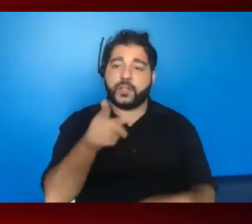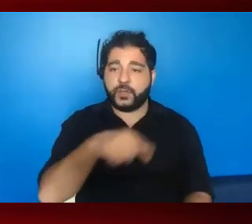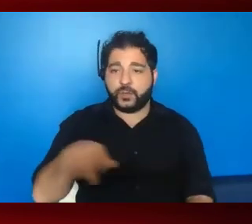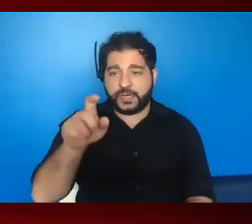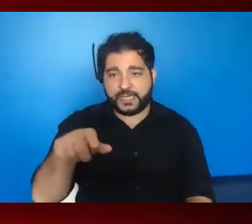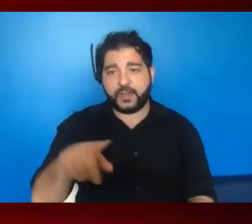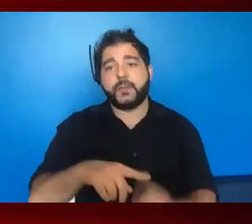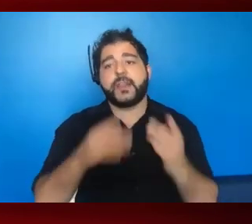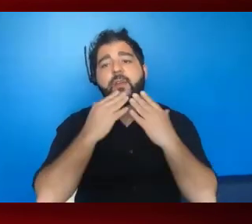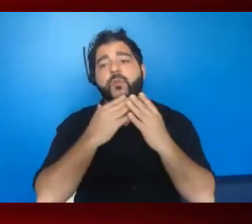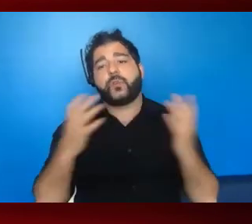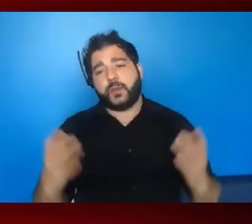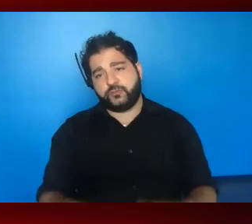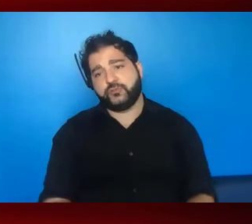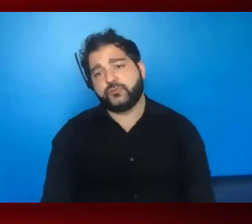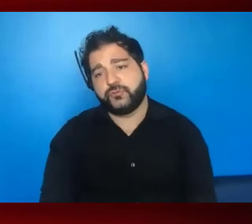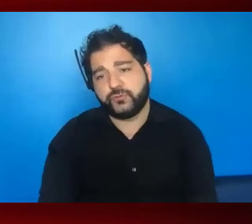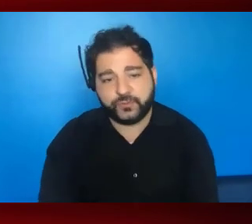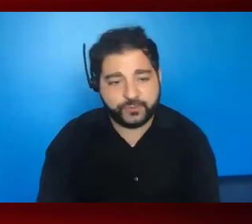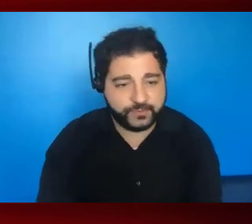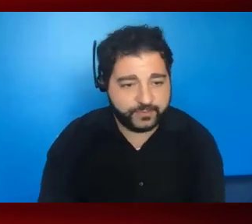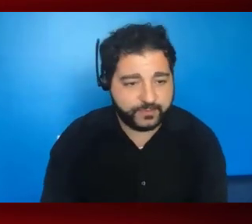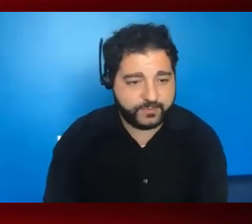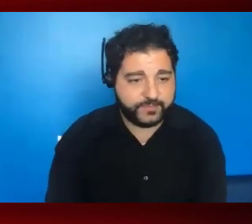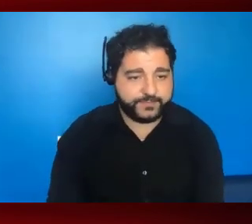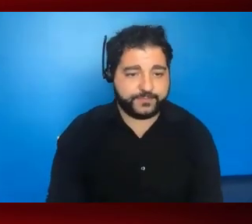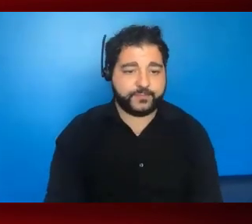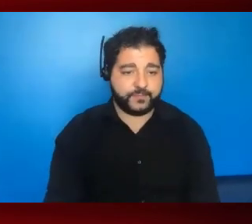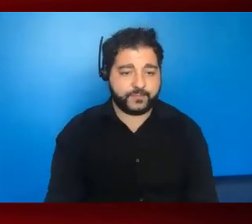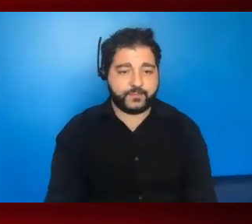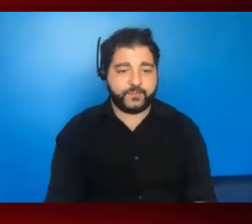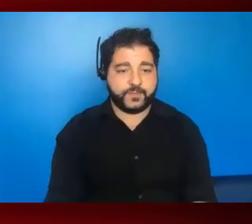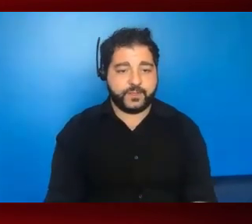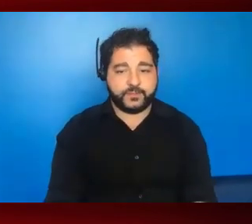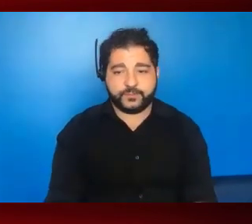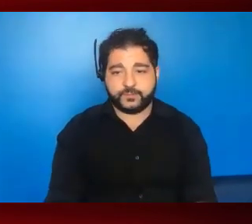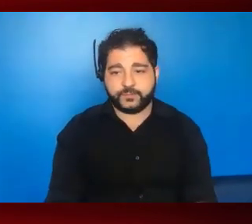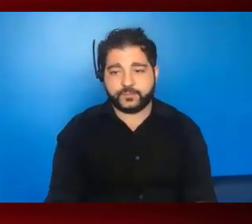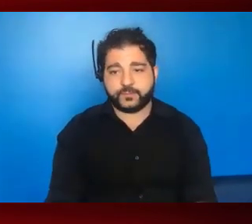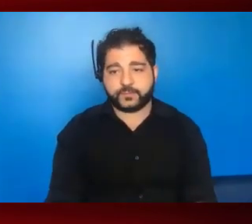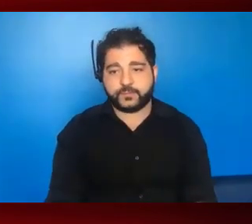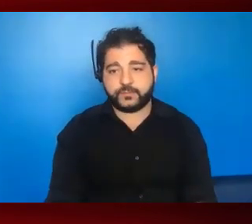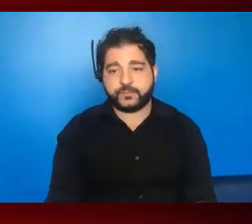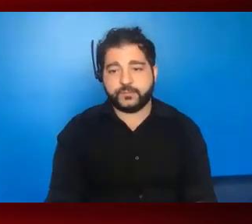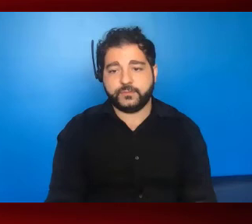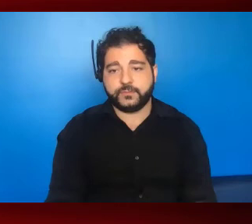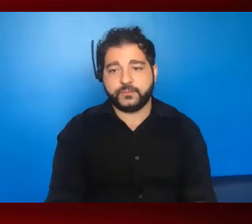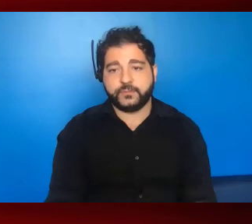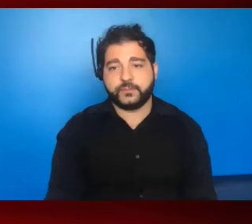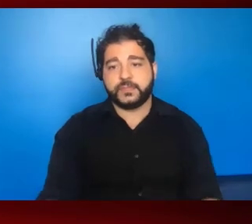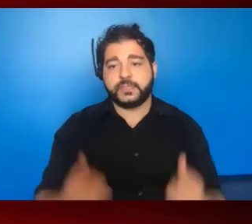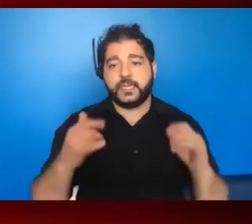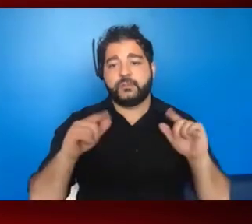Well, thank you very much. And all right, everybody. Thanks. We're going to turn it over to